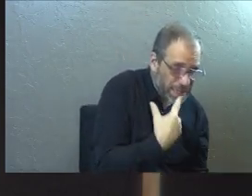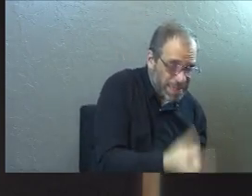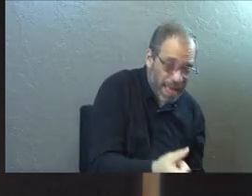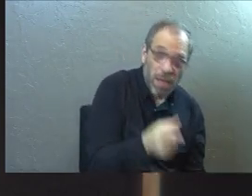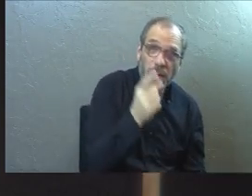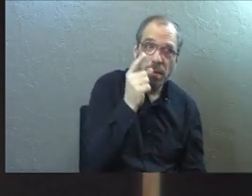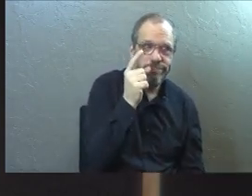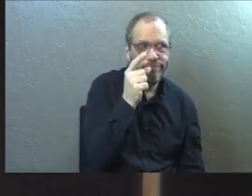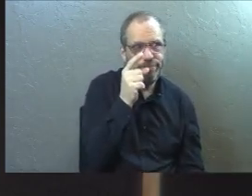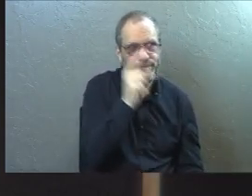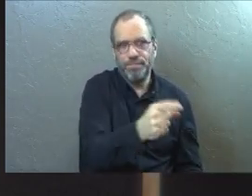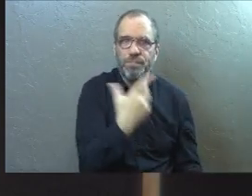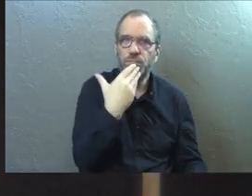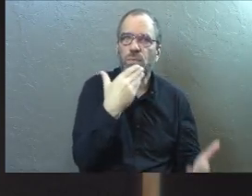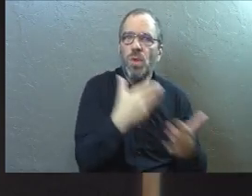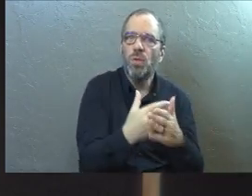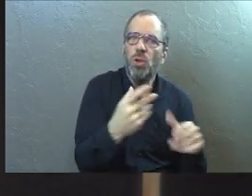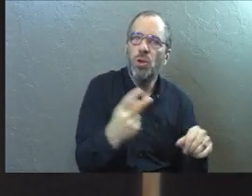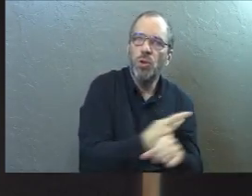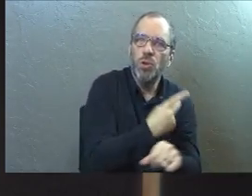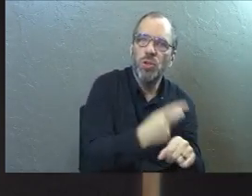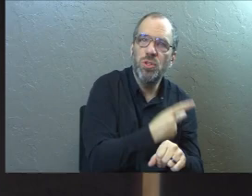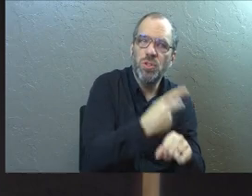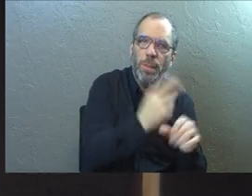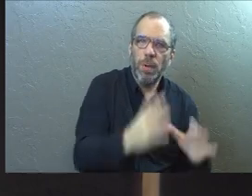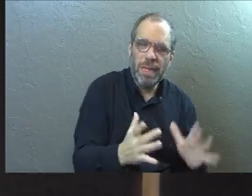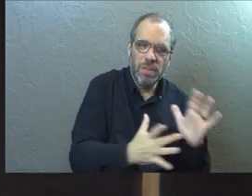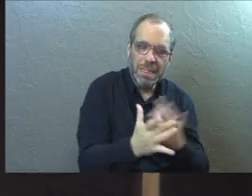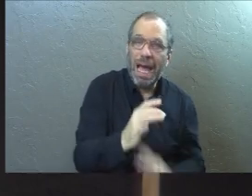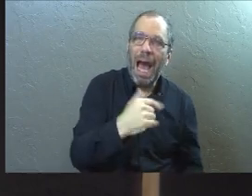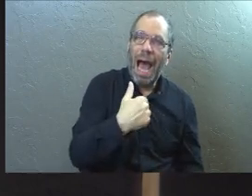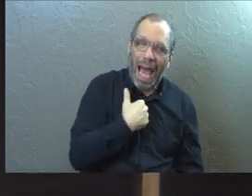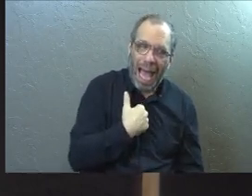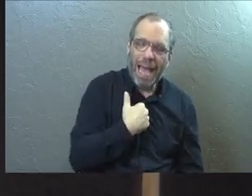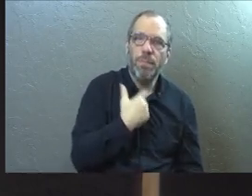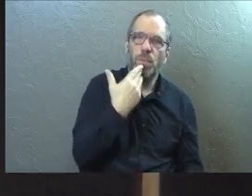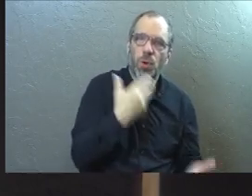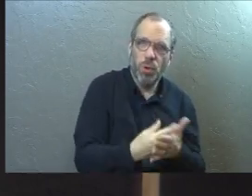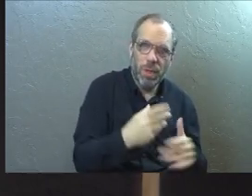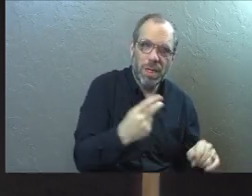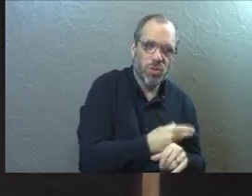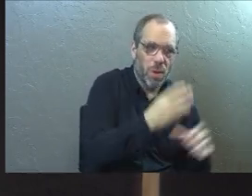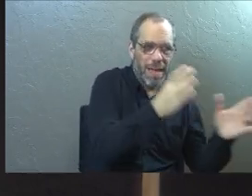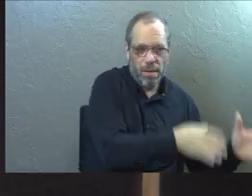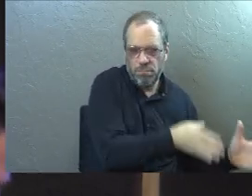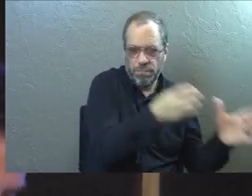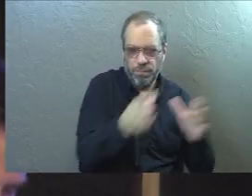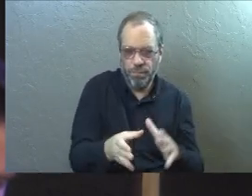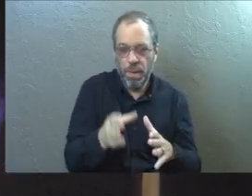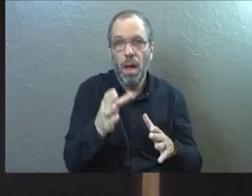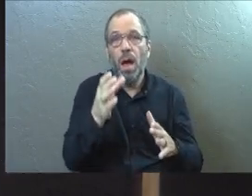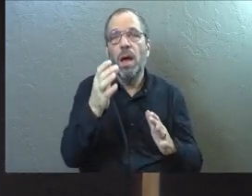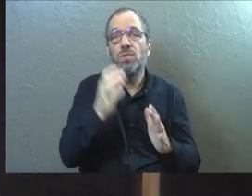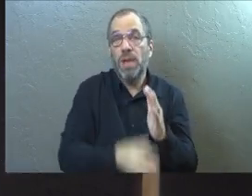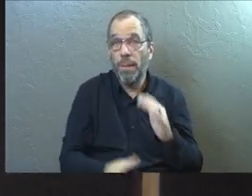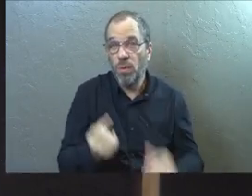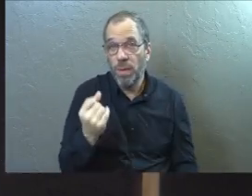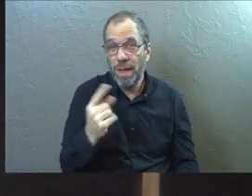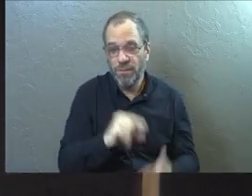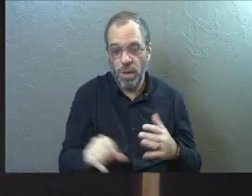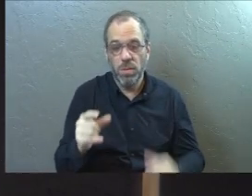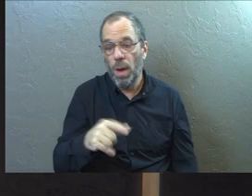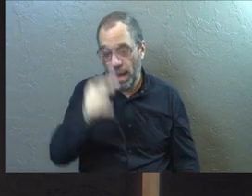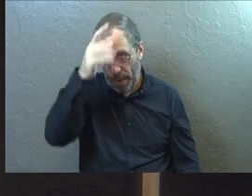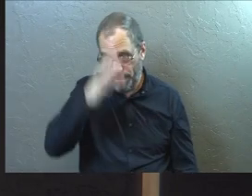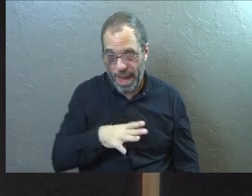told us all about the good shepherd and that he was the good shepherd. So this is the chapter right after that. Verse one, a